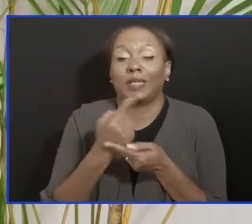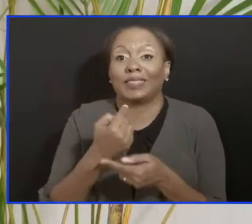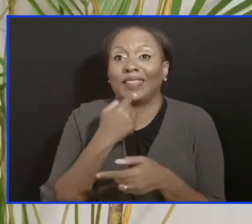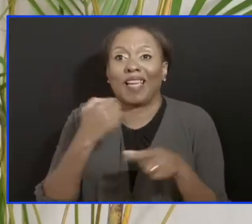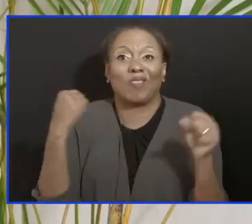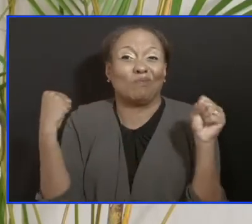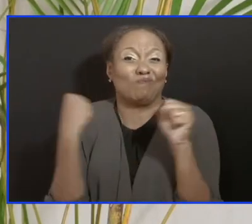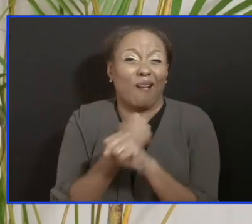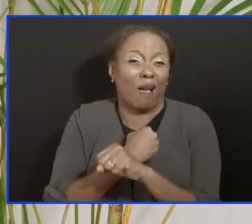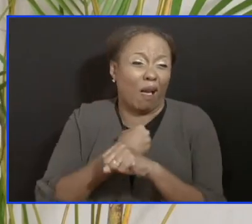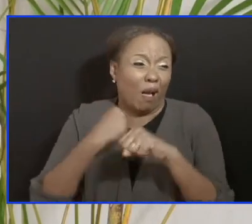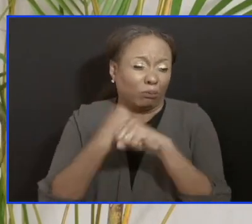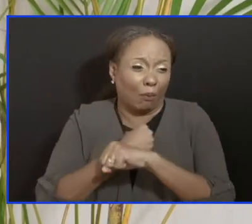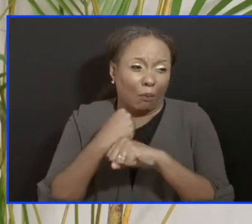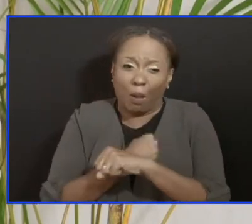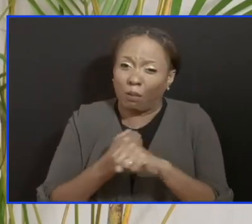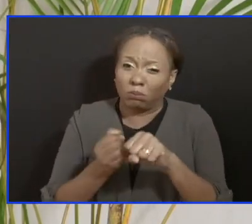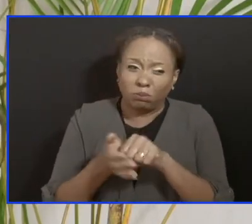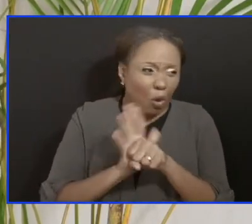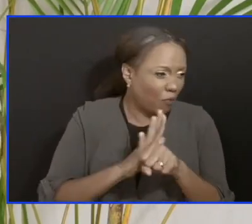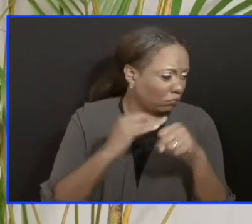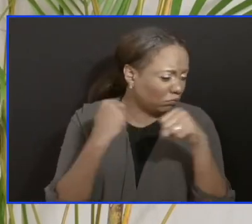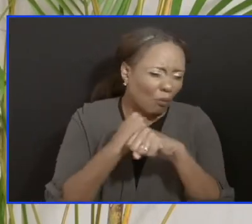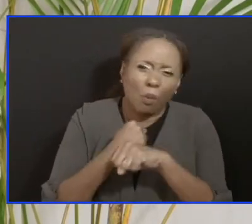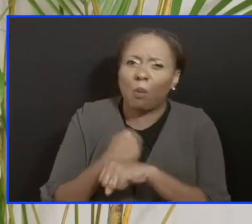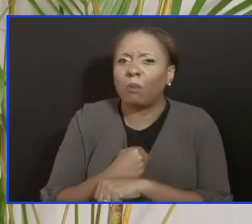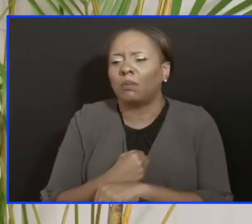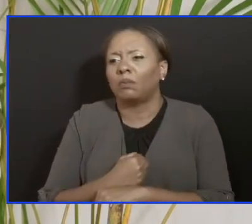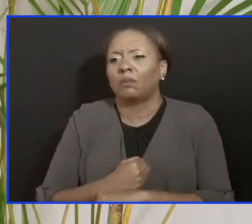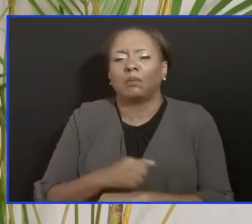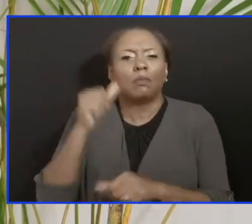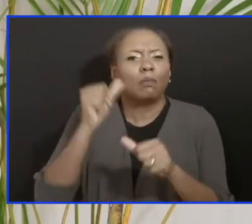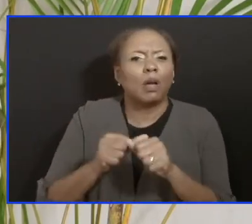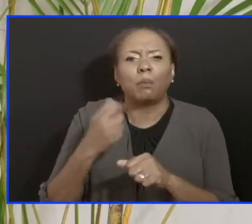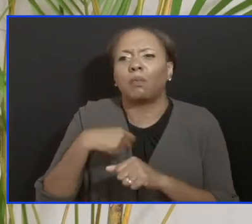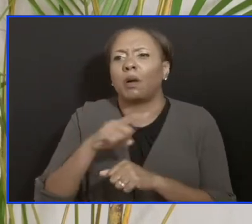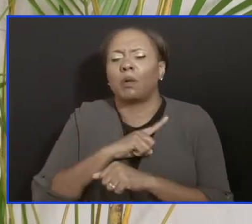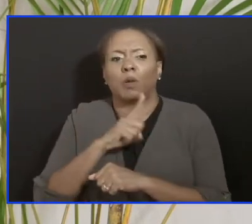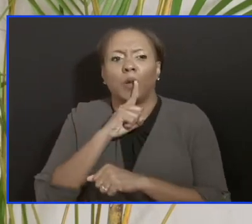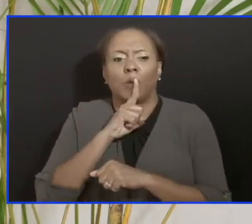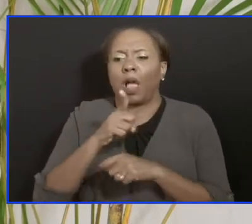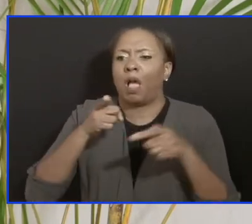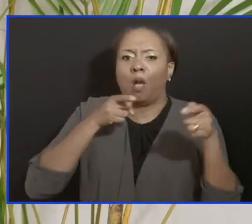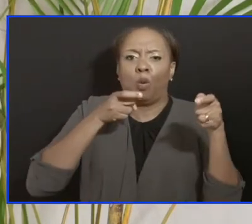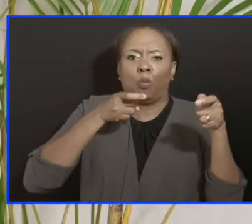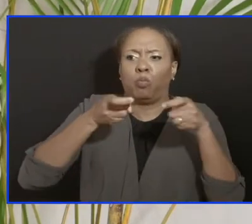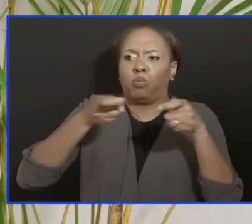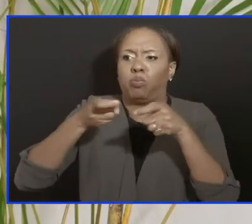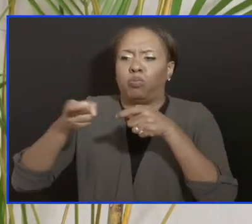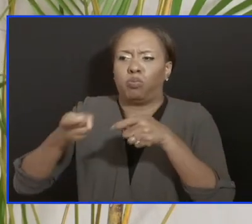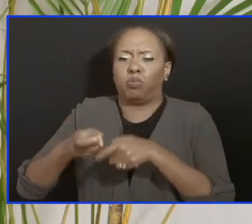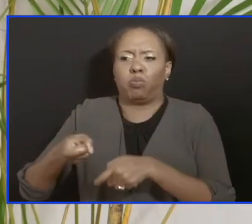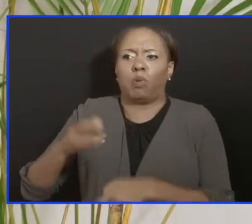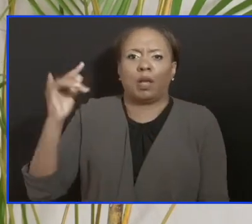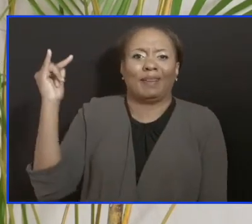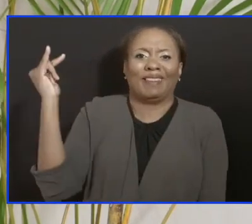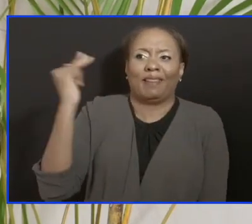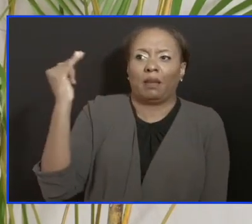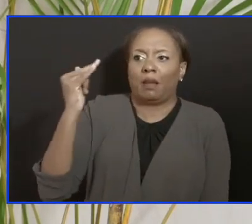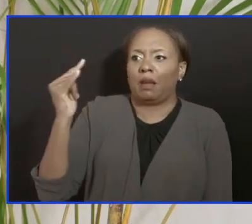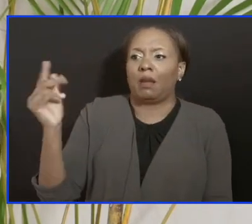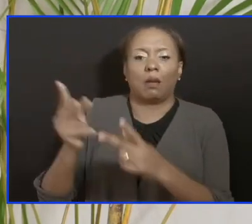fighting for months, which really was at the airport, the port of entry, because the focus, the aim at that point in time